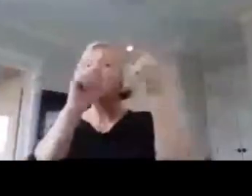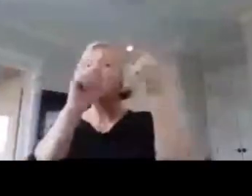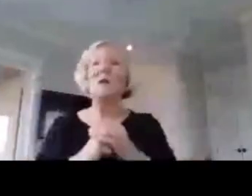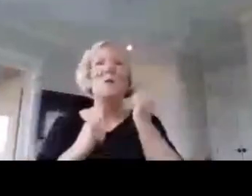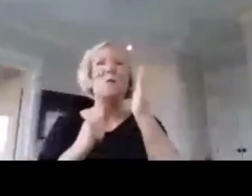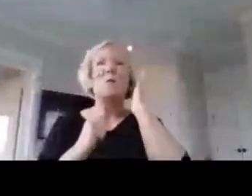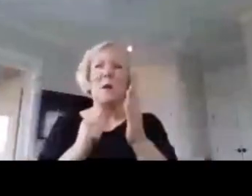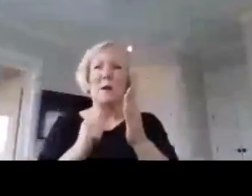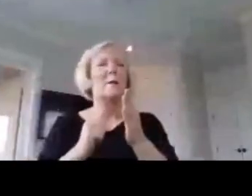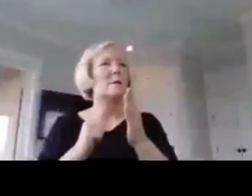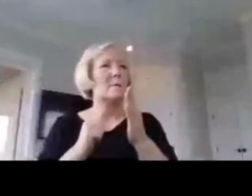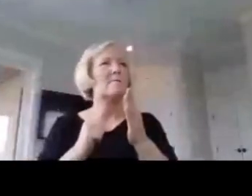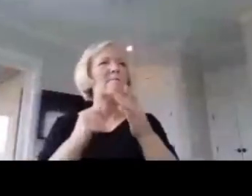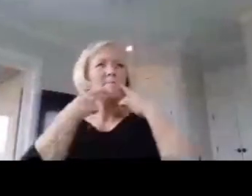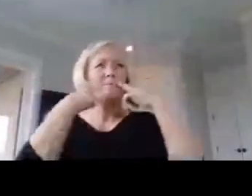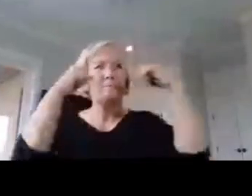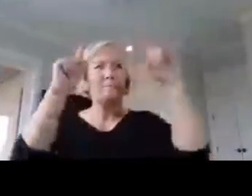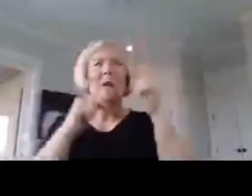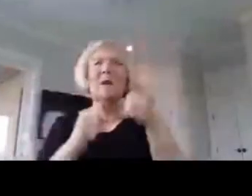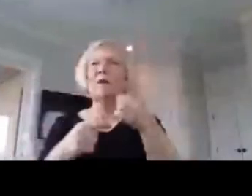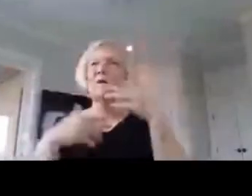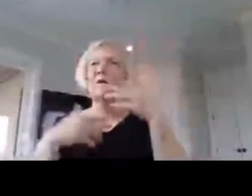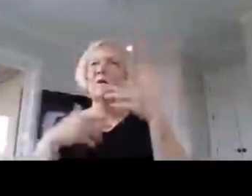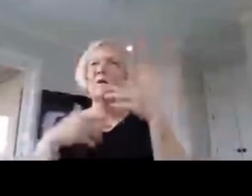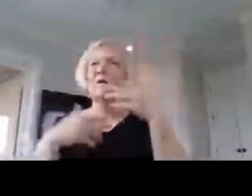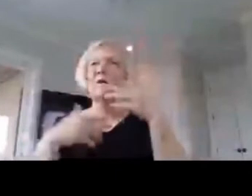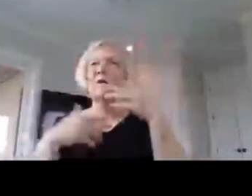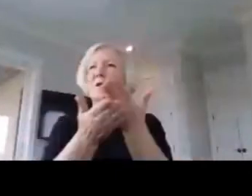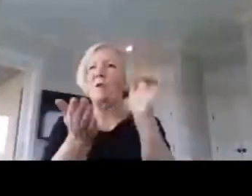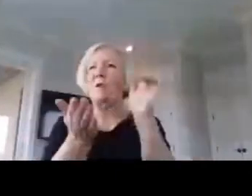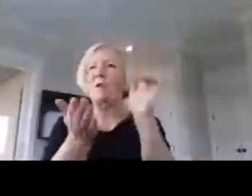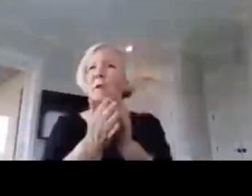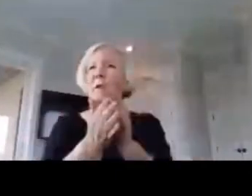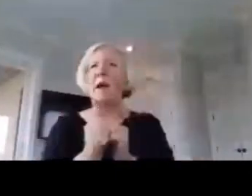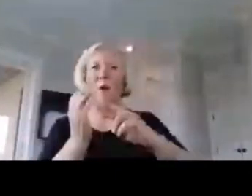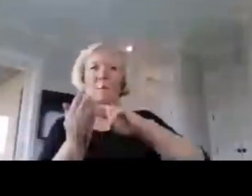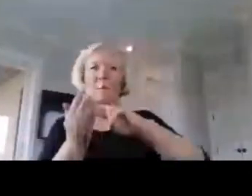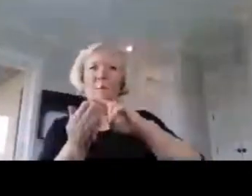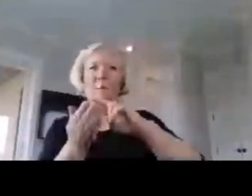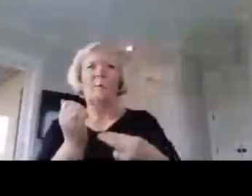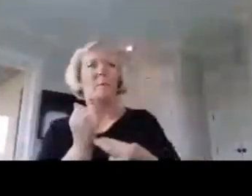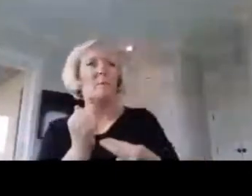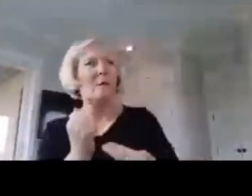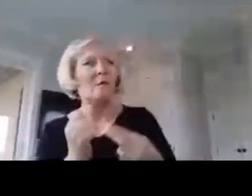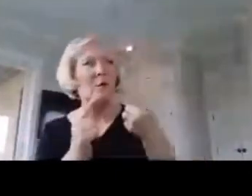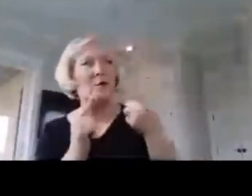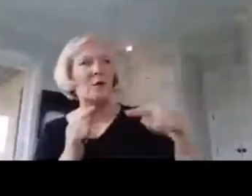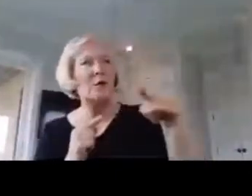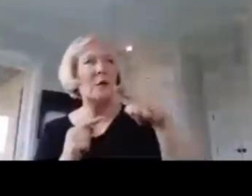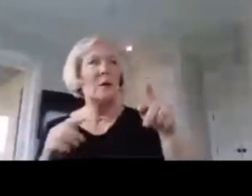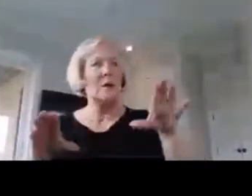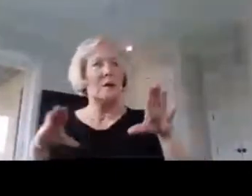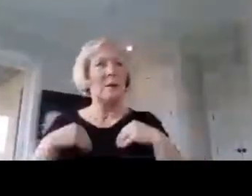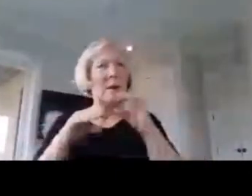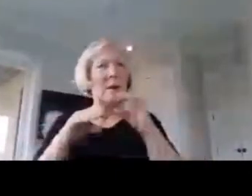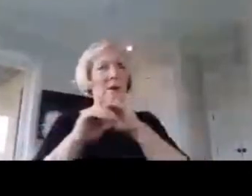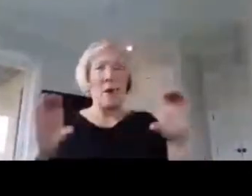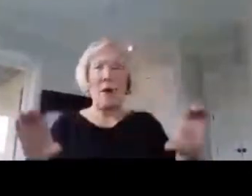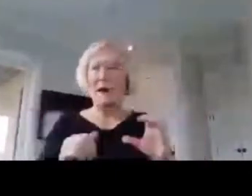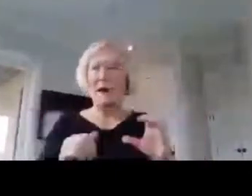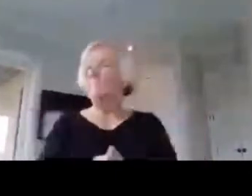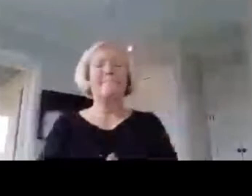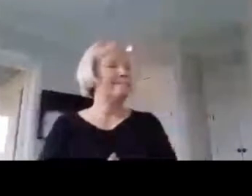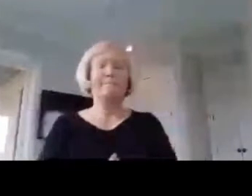proven that already. I'll reinforce to you that taking no action is not acceptable. Get